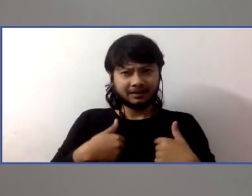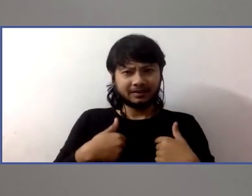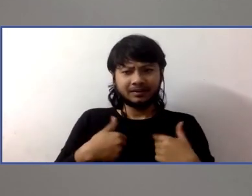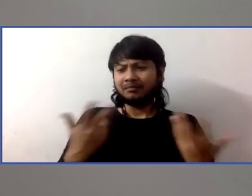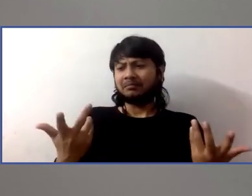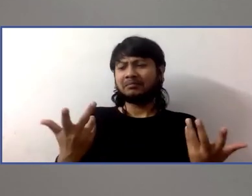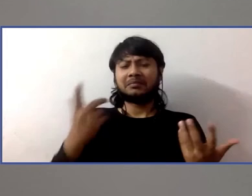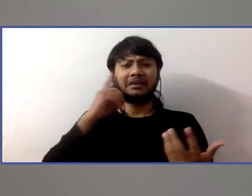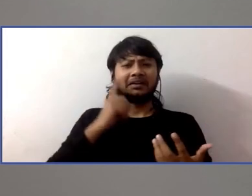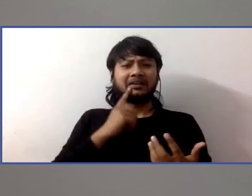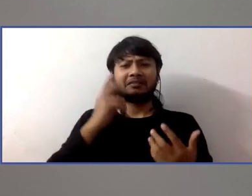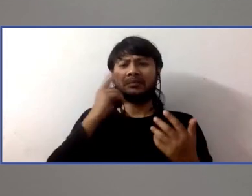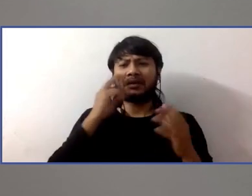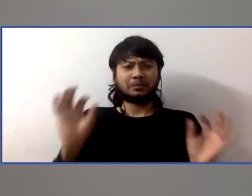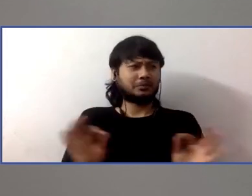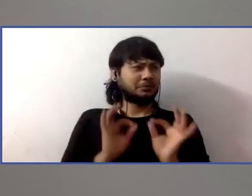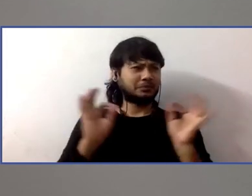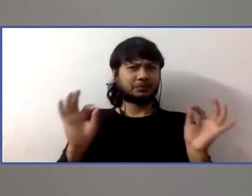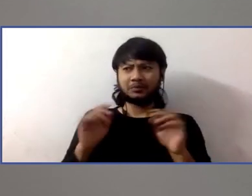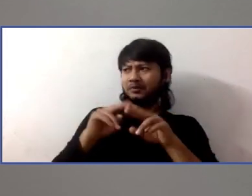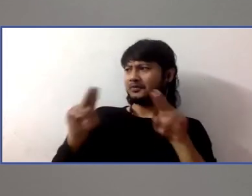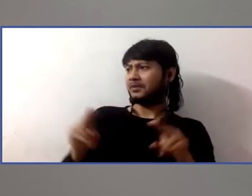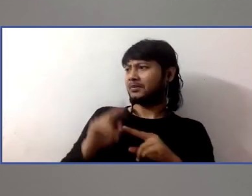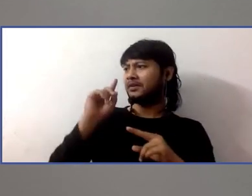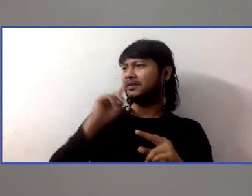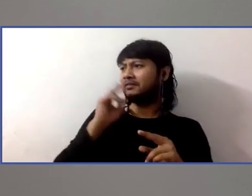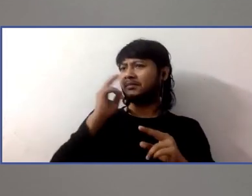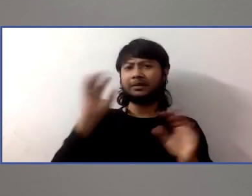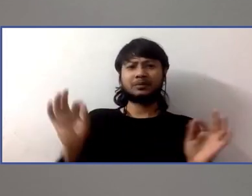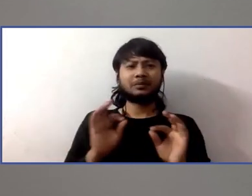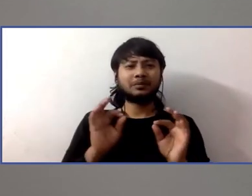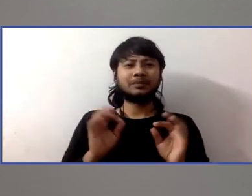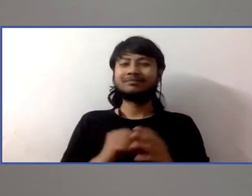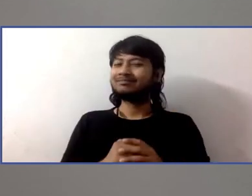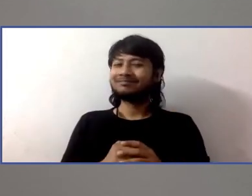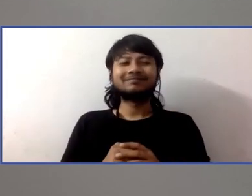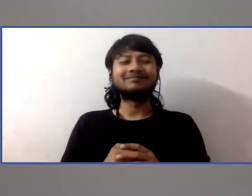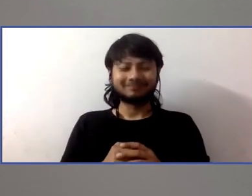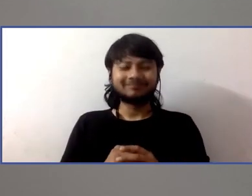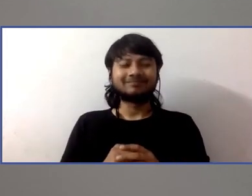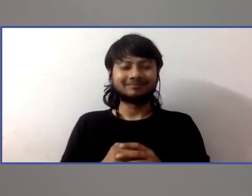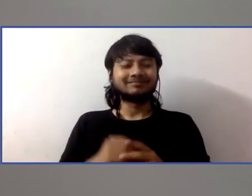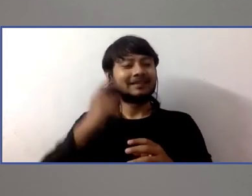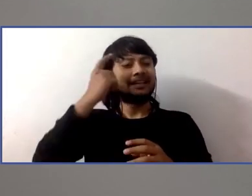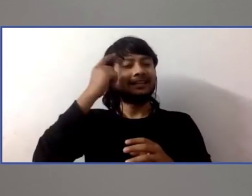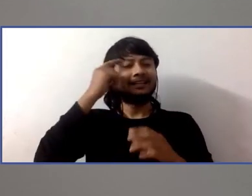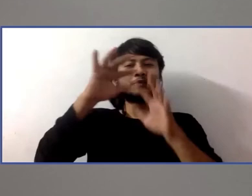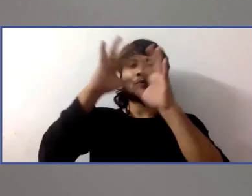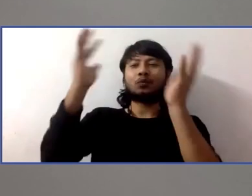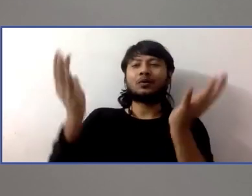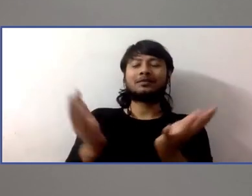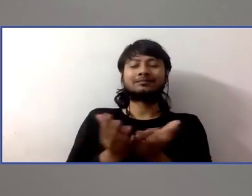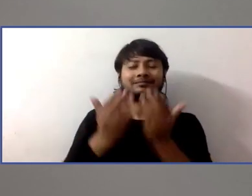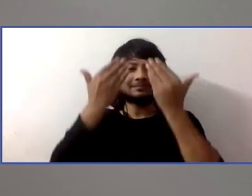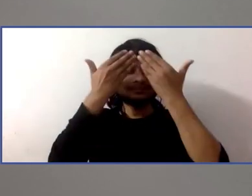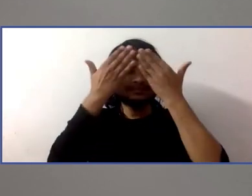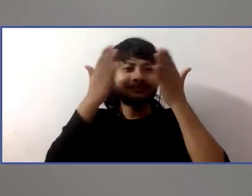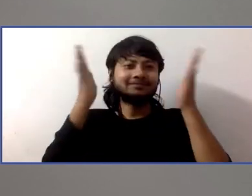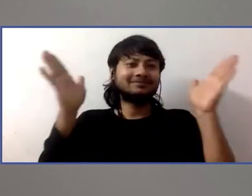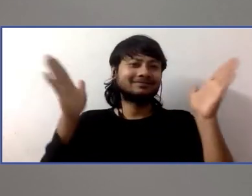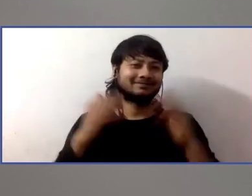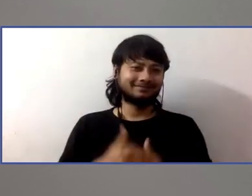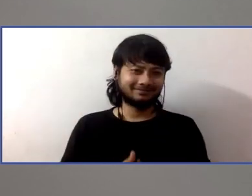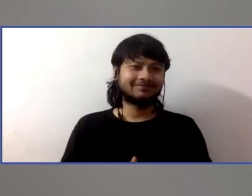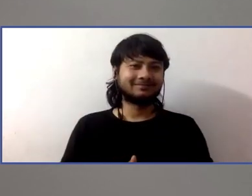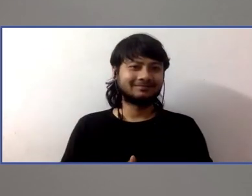helps make the world better for everyone. And, you know, I like to leave this with some sort of like actionable thing